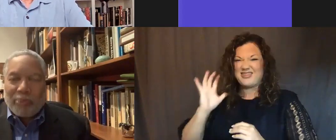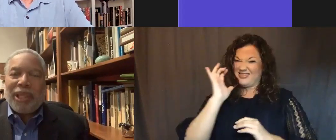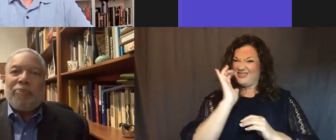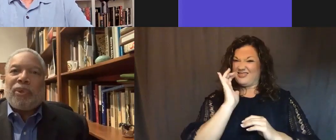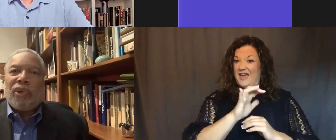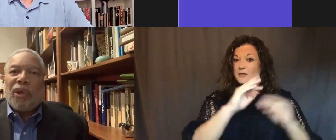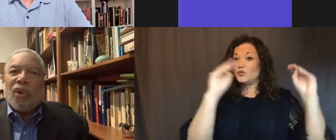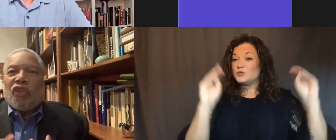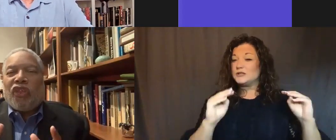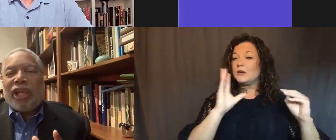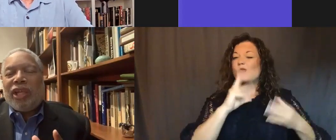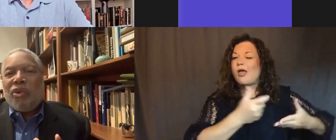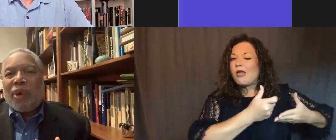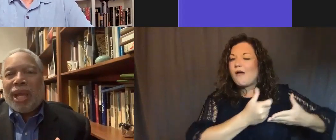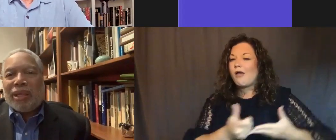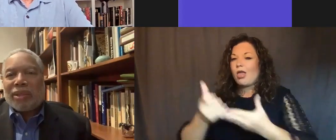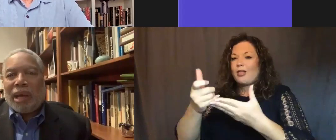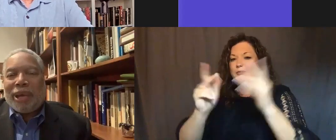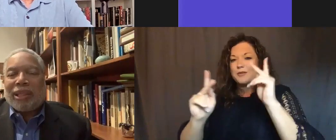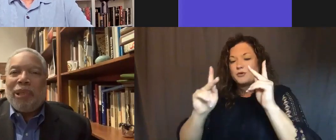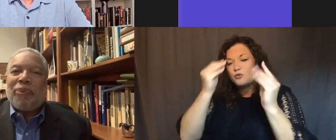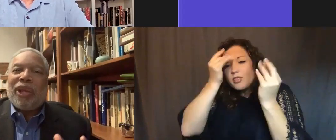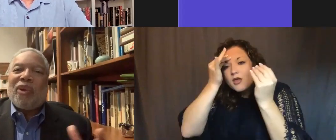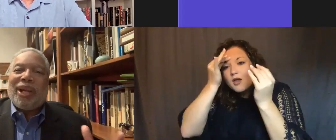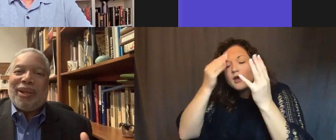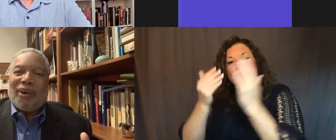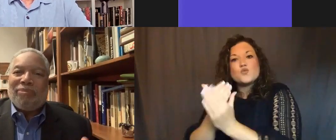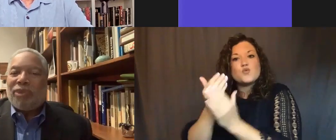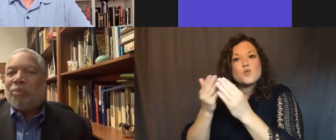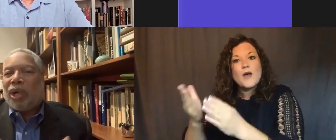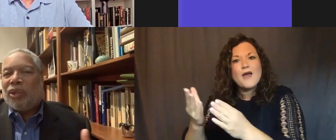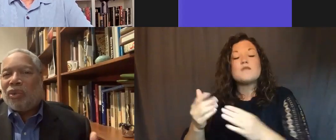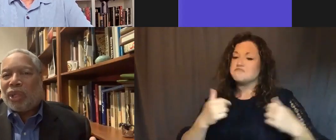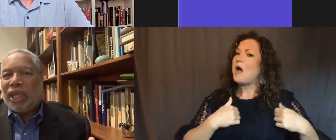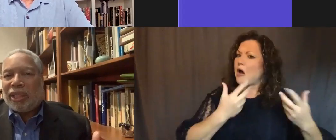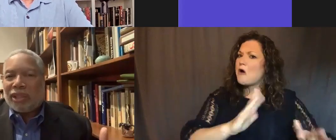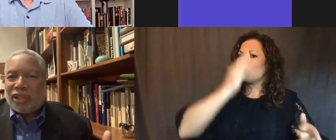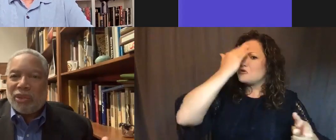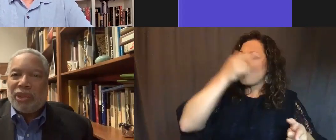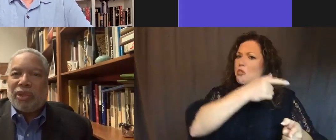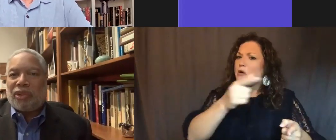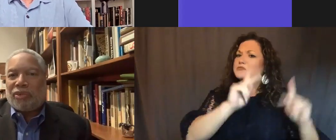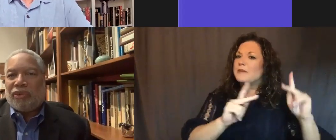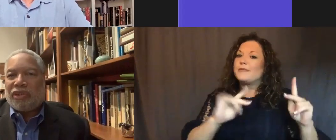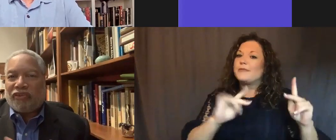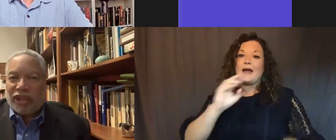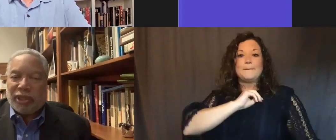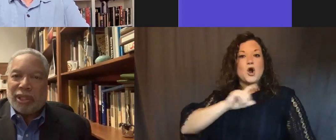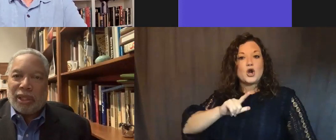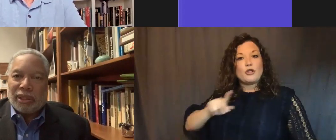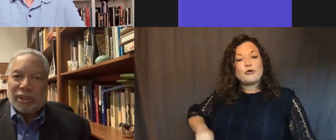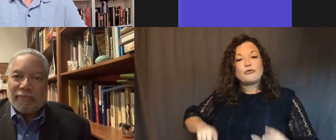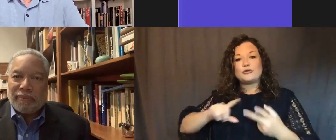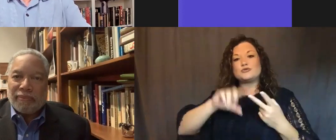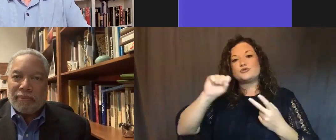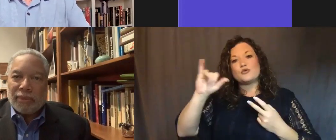help people think in new ways about the people they already know. The Martin Luther Kings, the Sojourner Troops, the Frederick